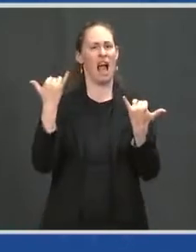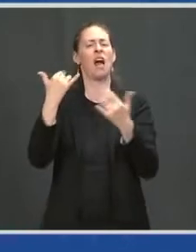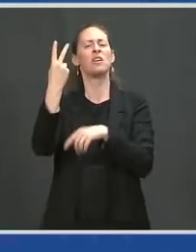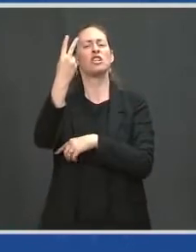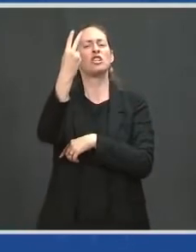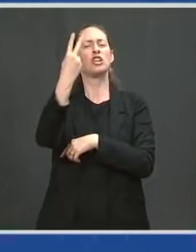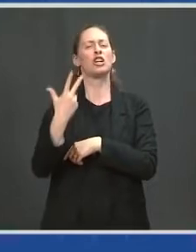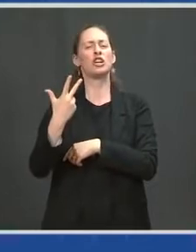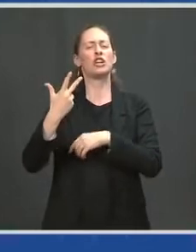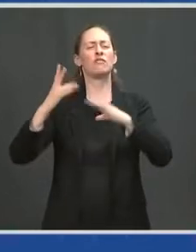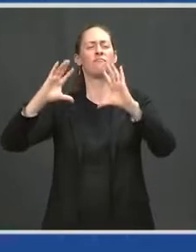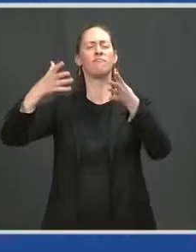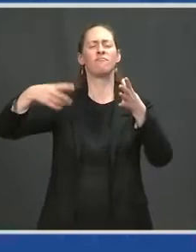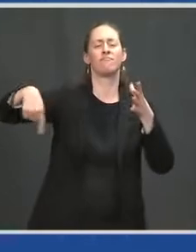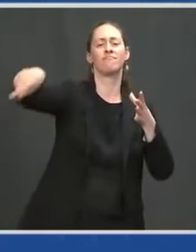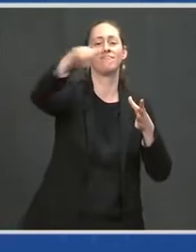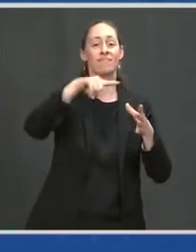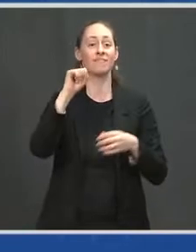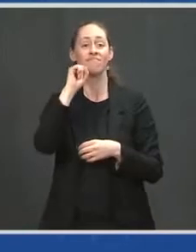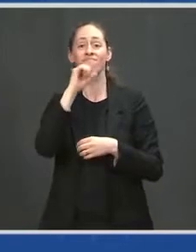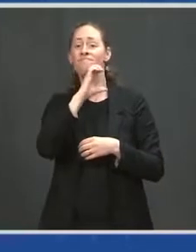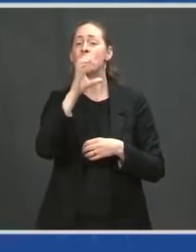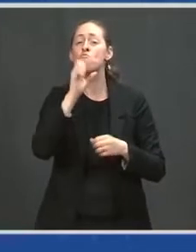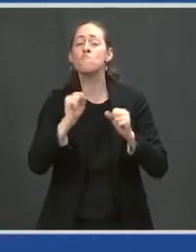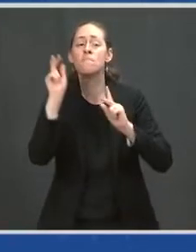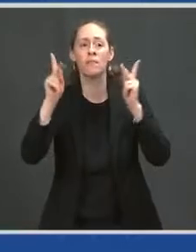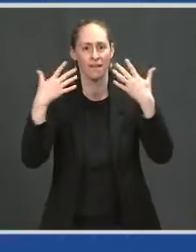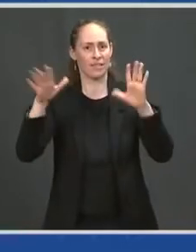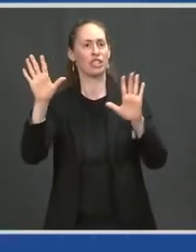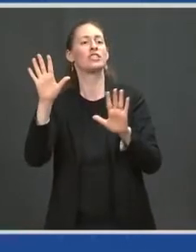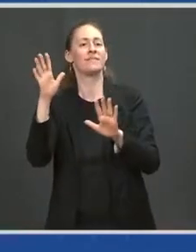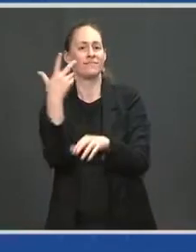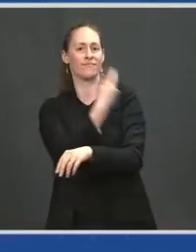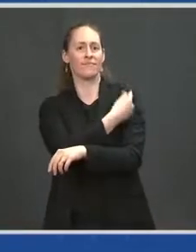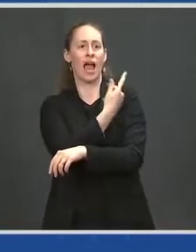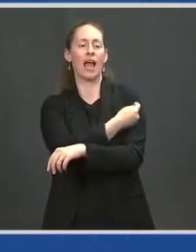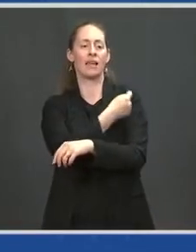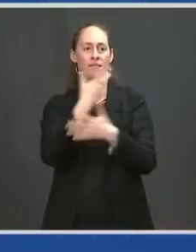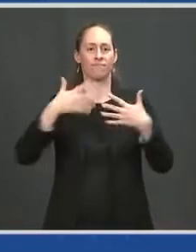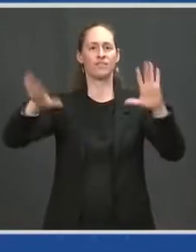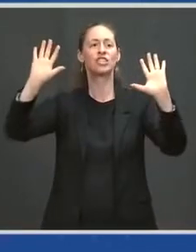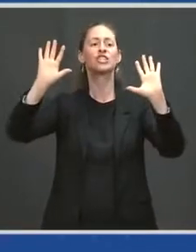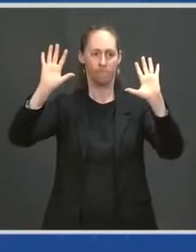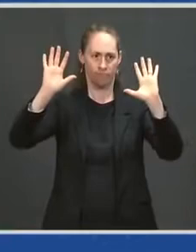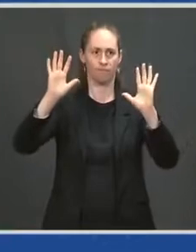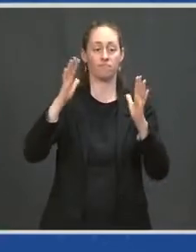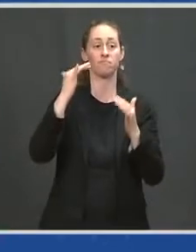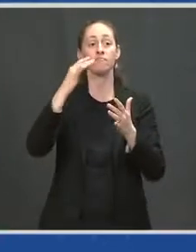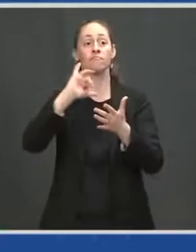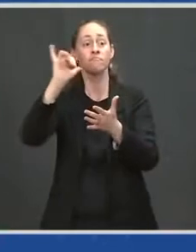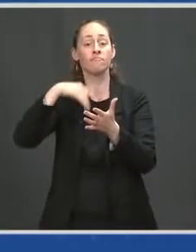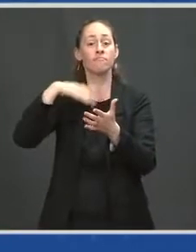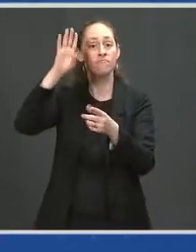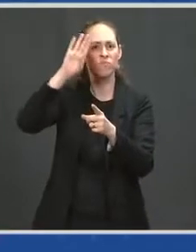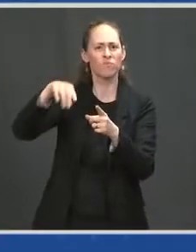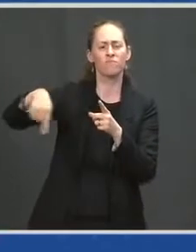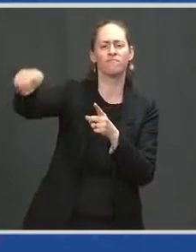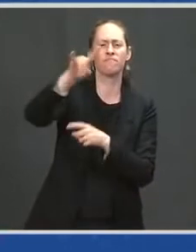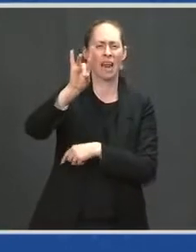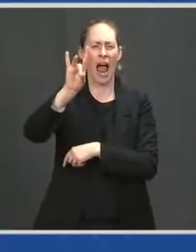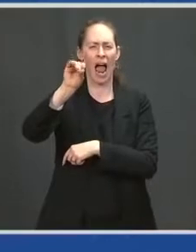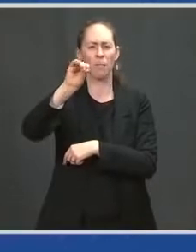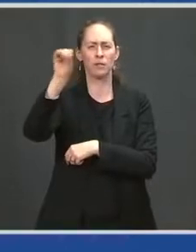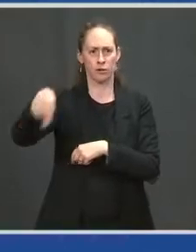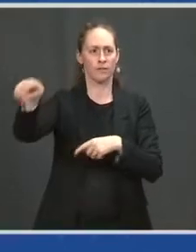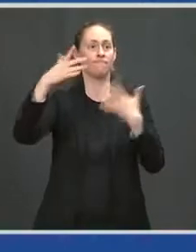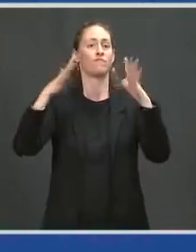vaccinated, and more than 80 percent of our seniors have had at least one shot. That effort resulted in